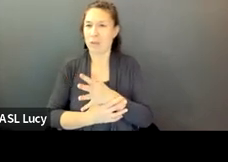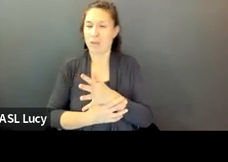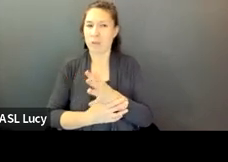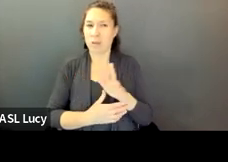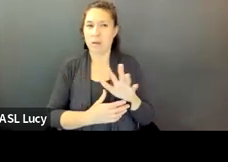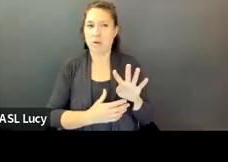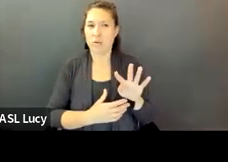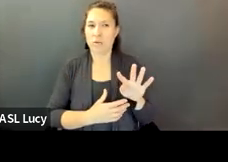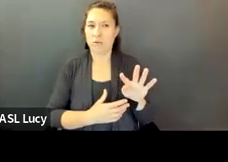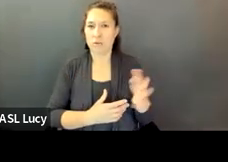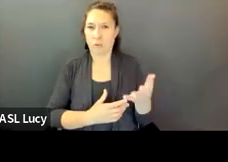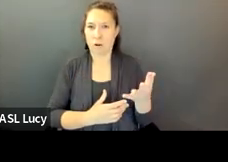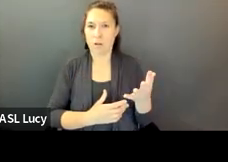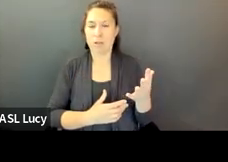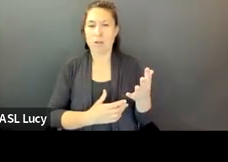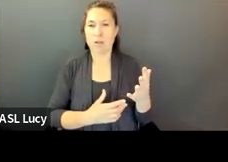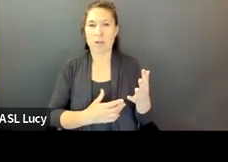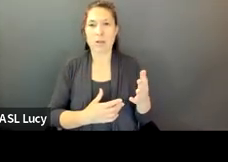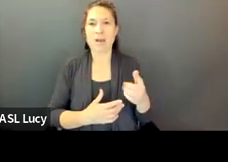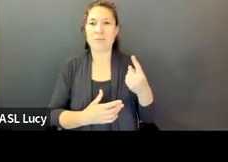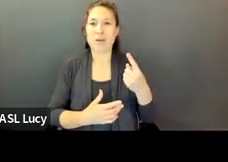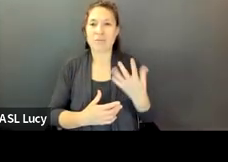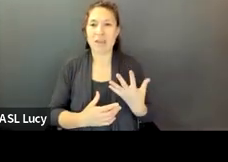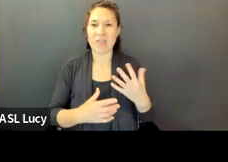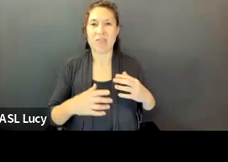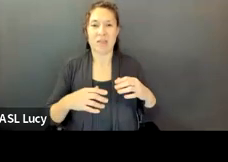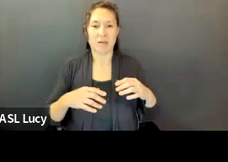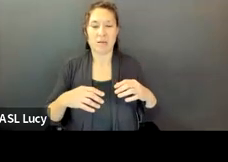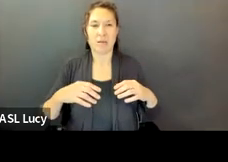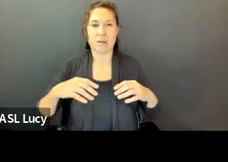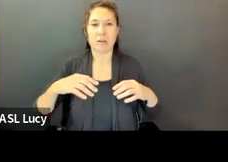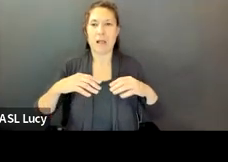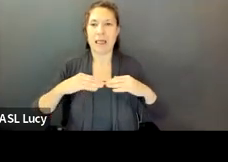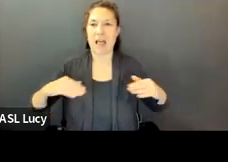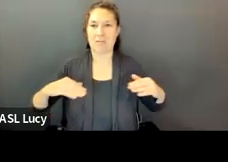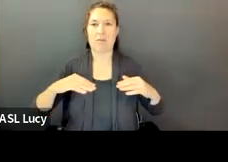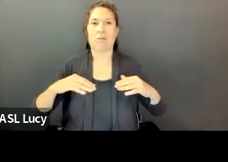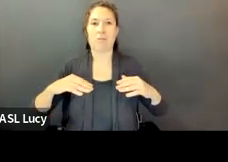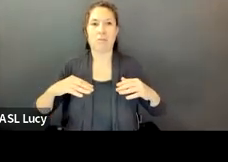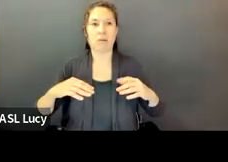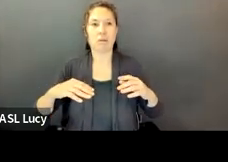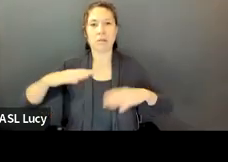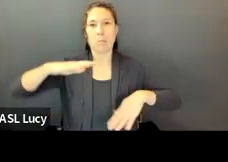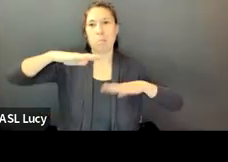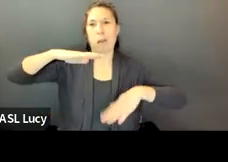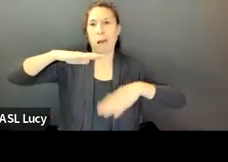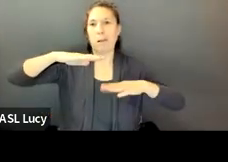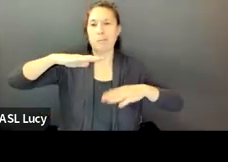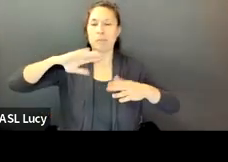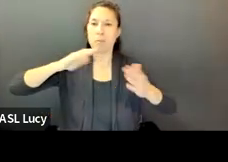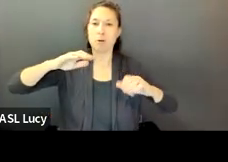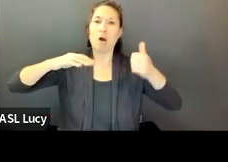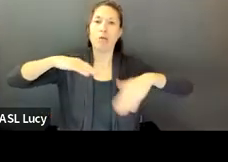Quintile, respectively, to all BPS facilities. Next slide.